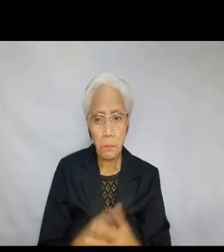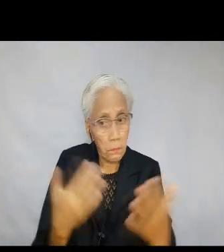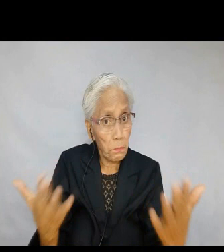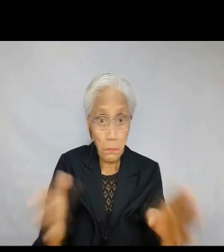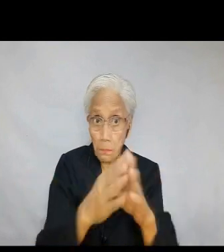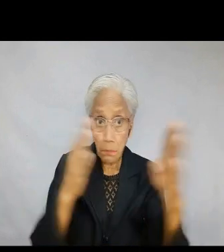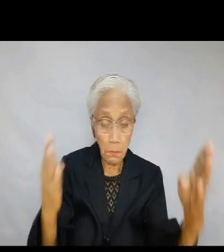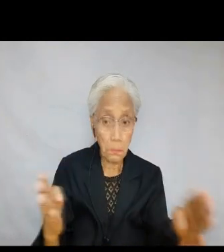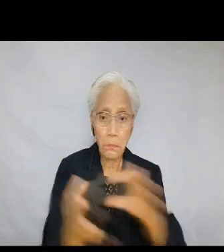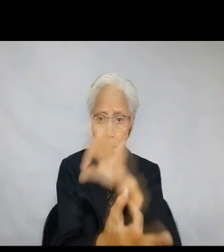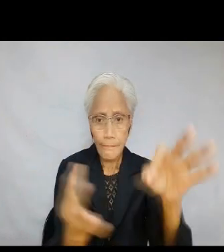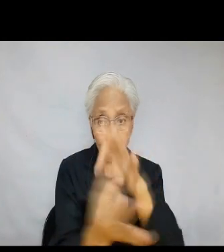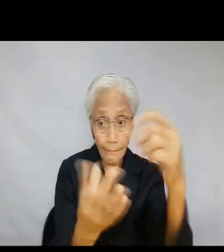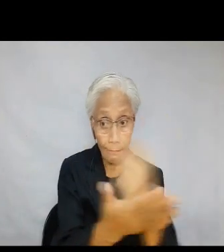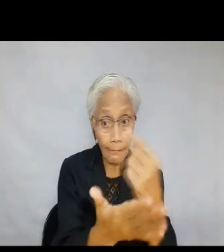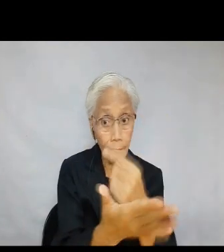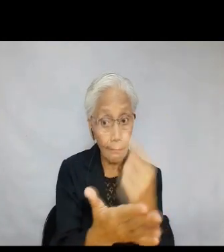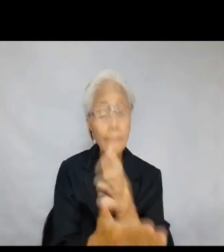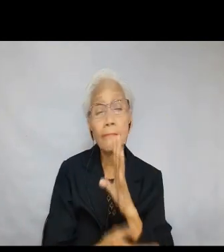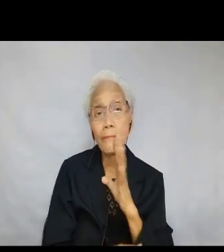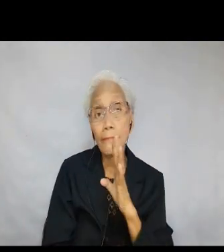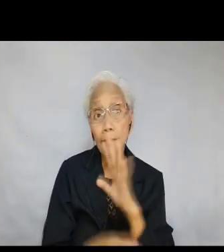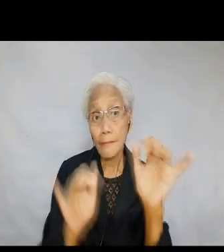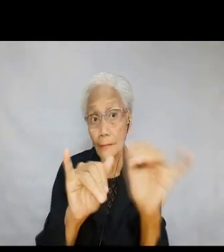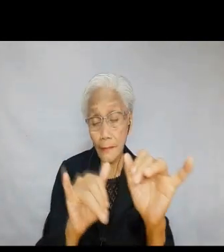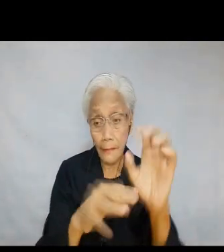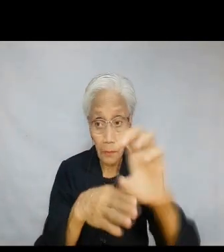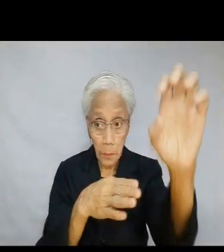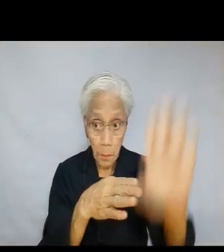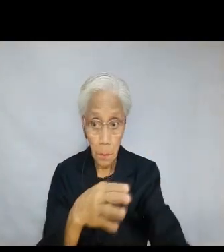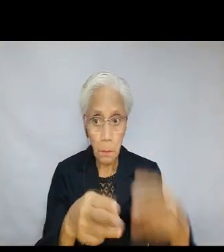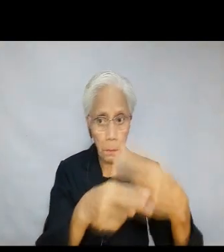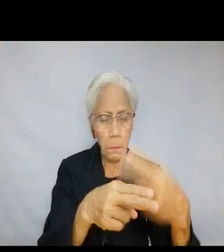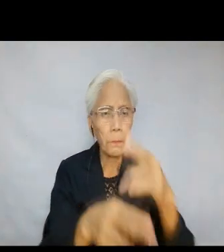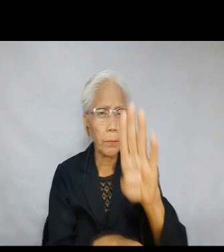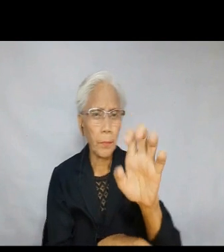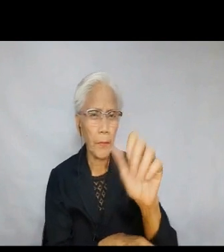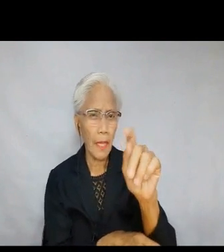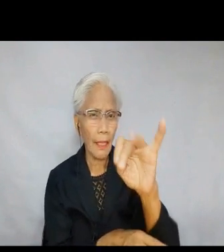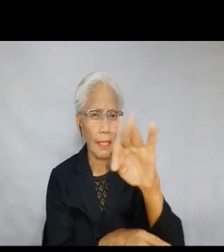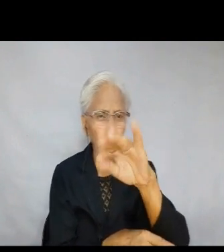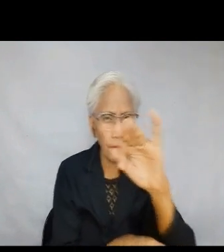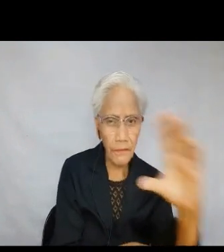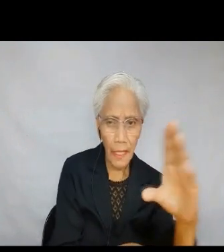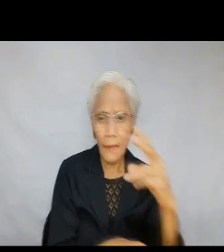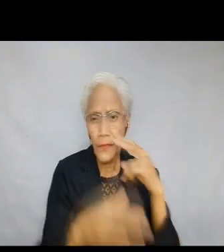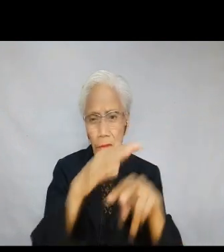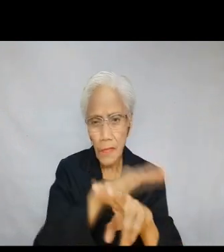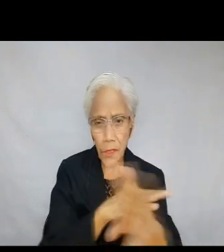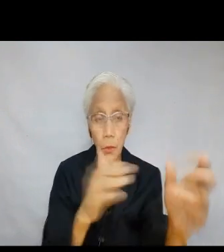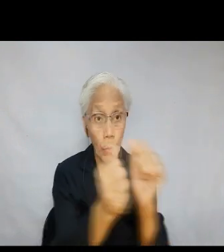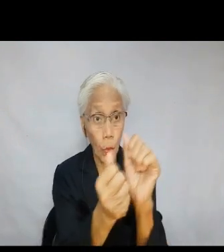Begin with the end in mind. Of course, the big banquet the gospel speaks of, is the end. We call it